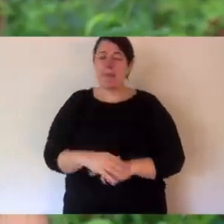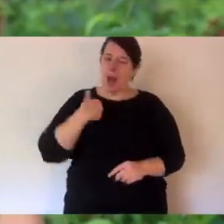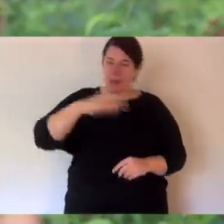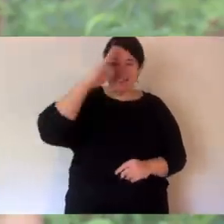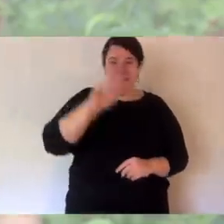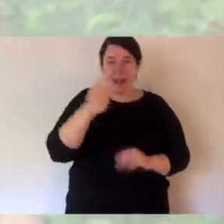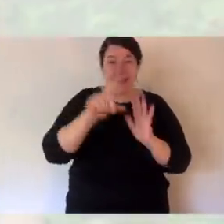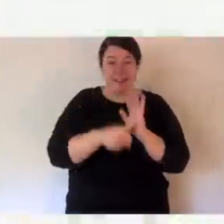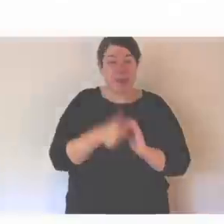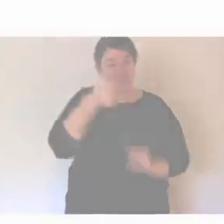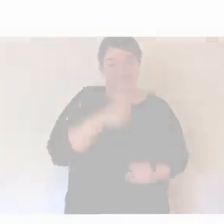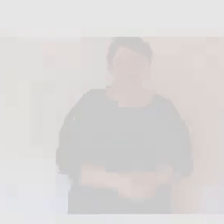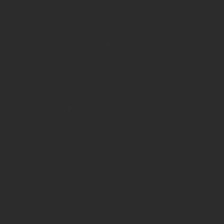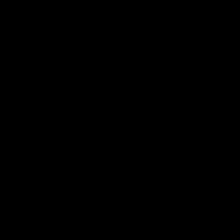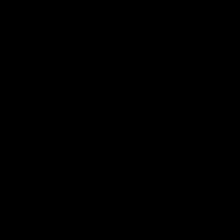next time.